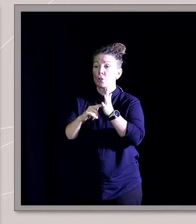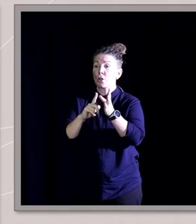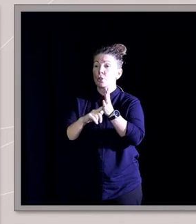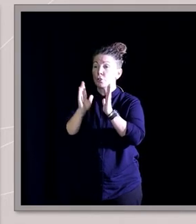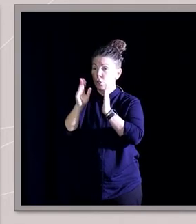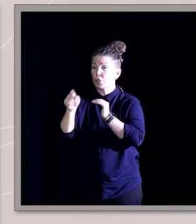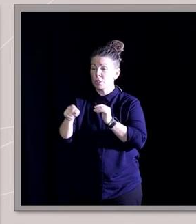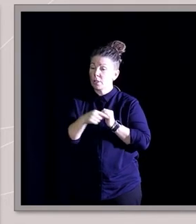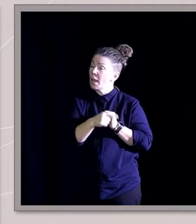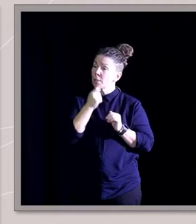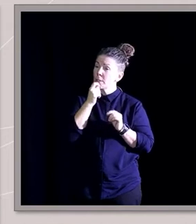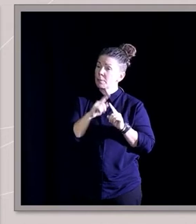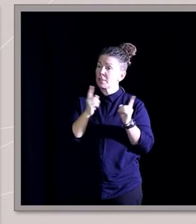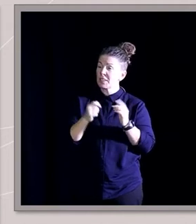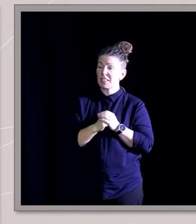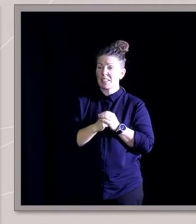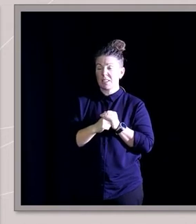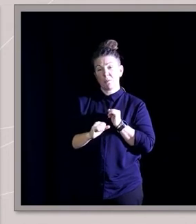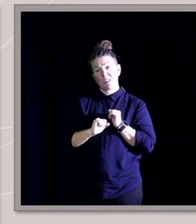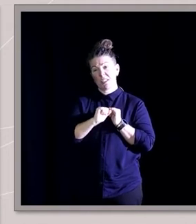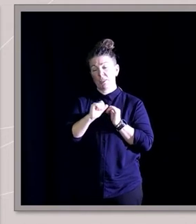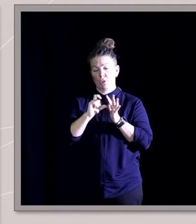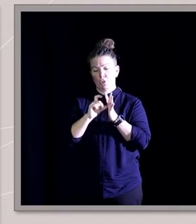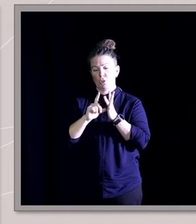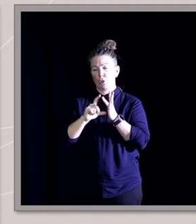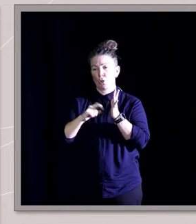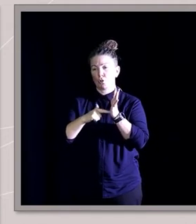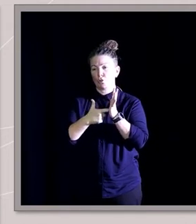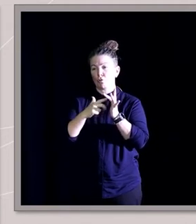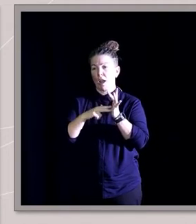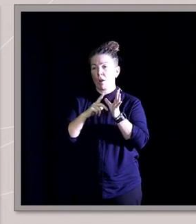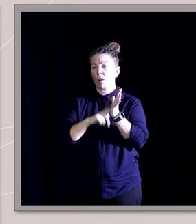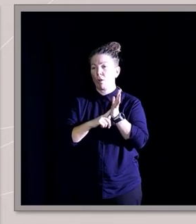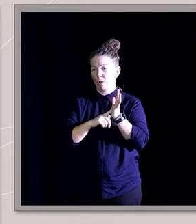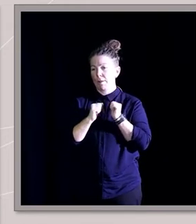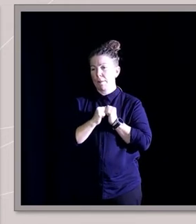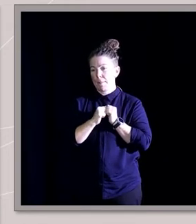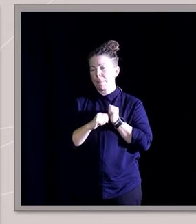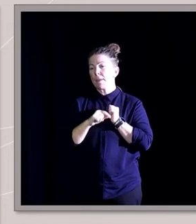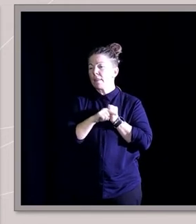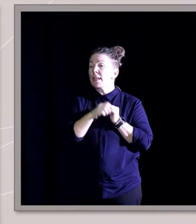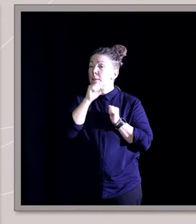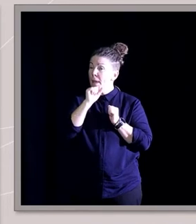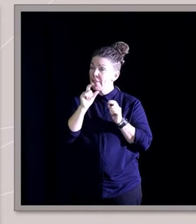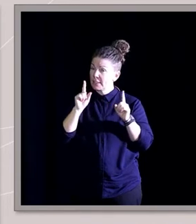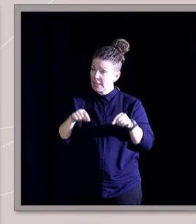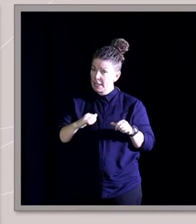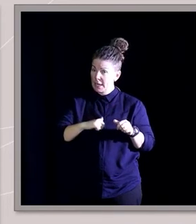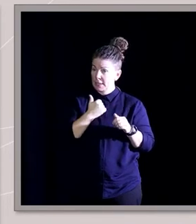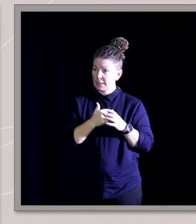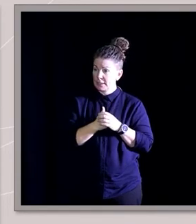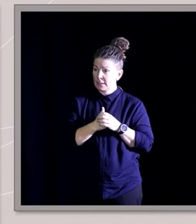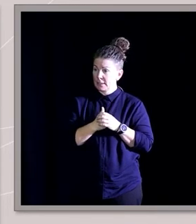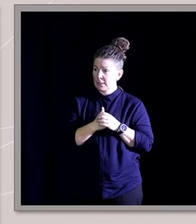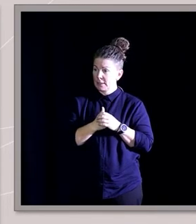was this unique doctrinal position. The man that started our church, Dr. Pastor Lloyd Longfield, I just